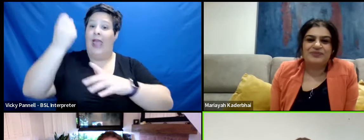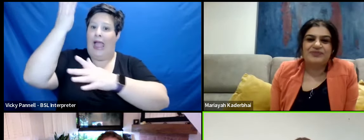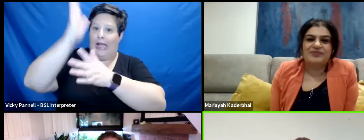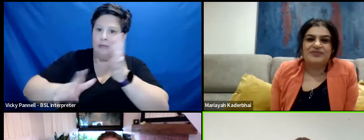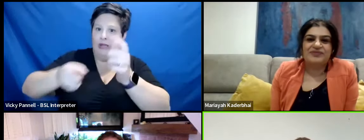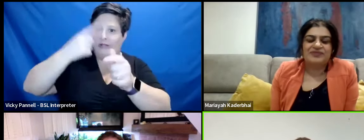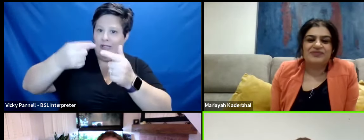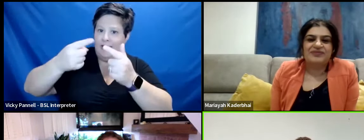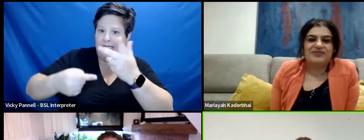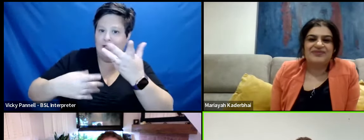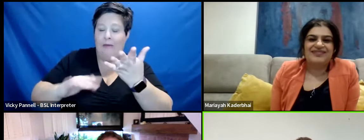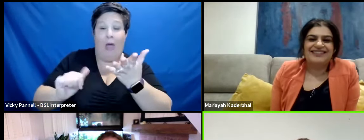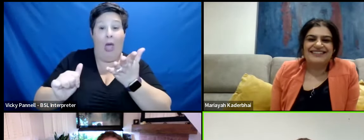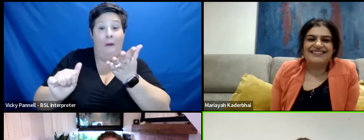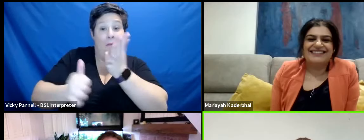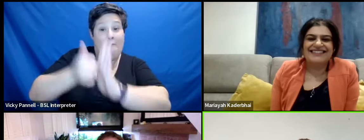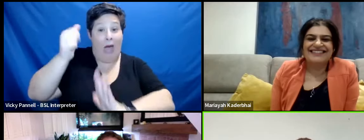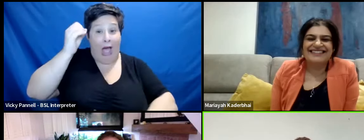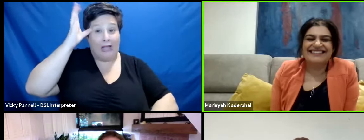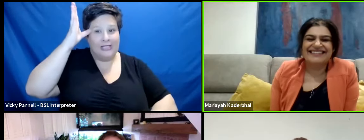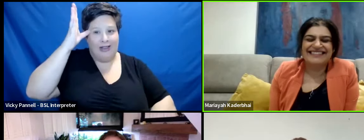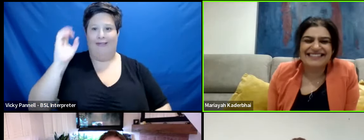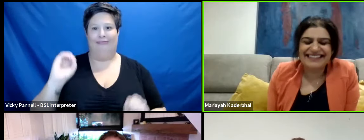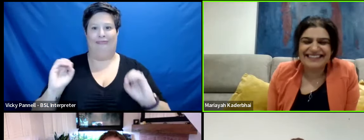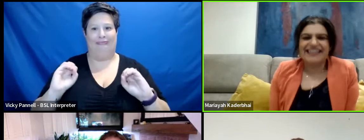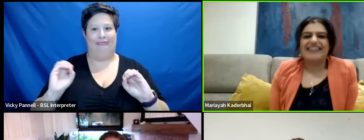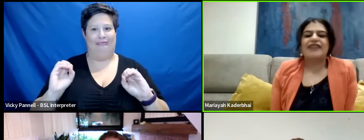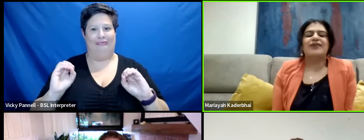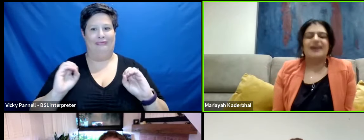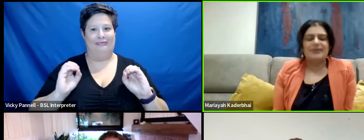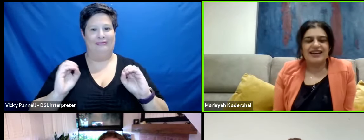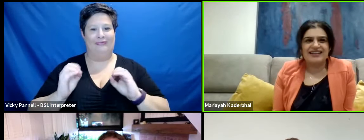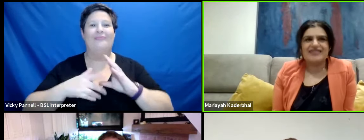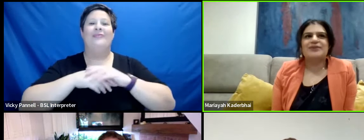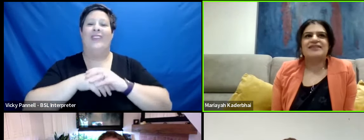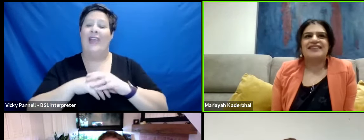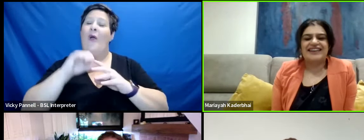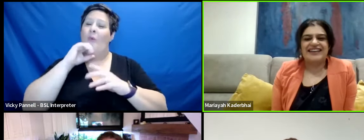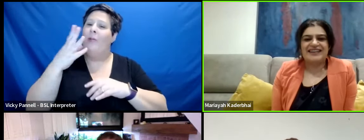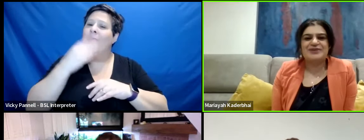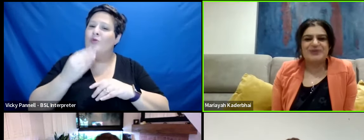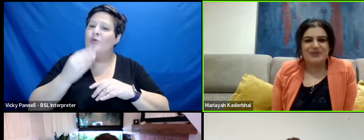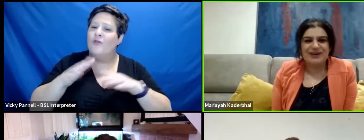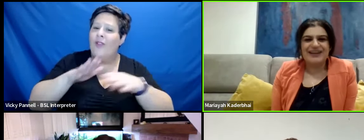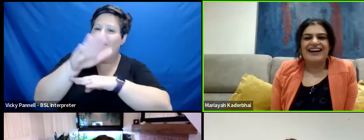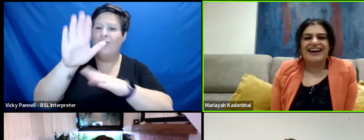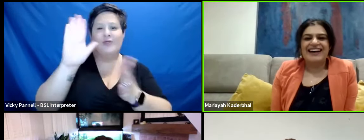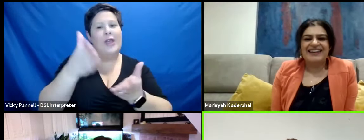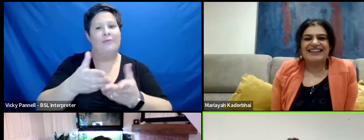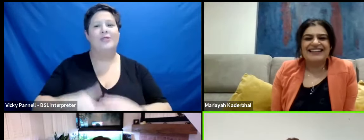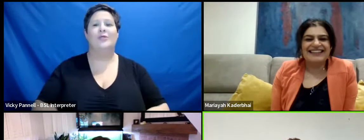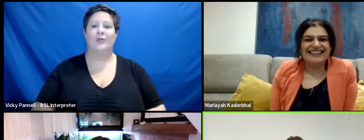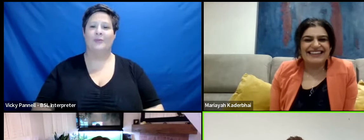those things. I'm a master of absolutely none of them. They will come in handy one day again, I'm sure.